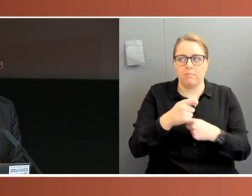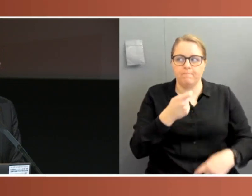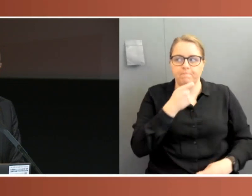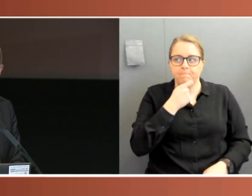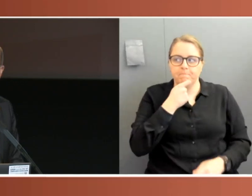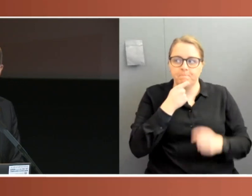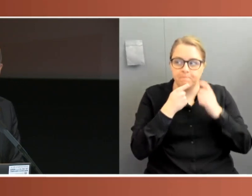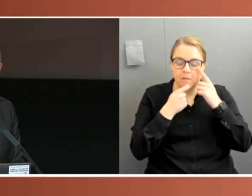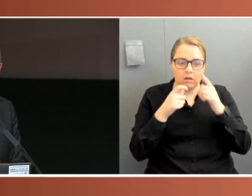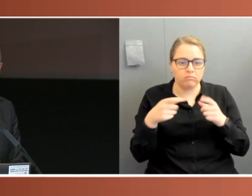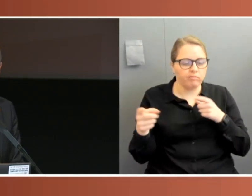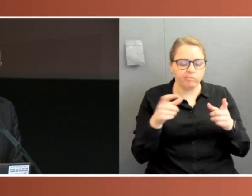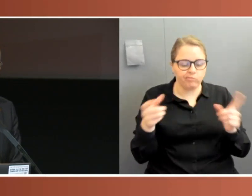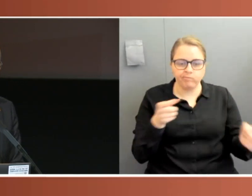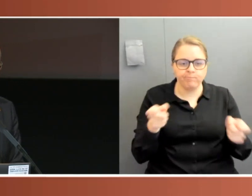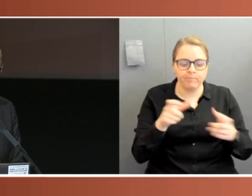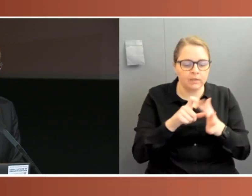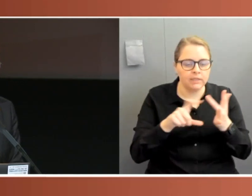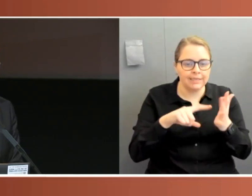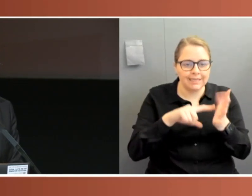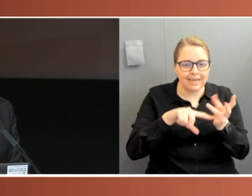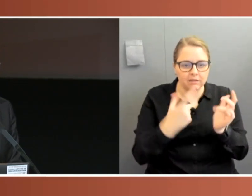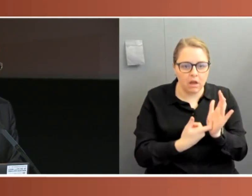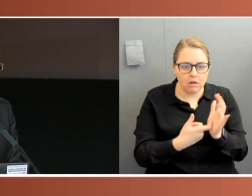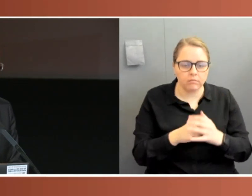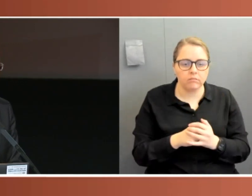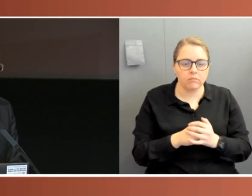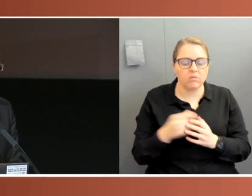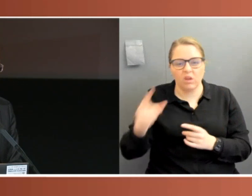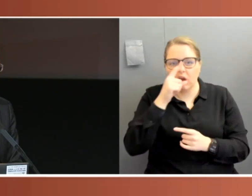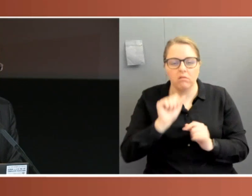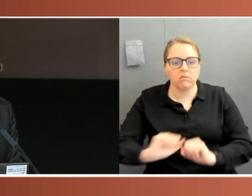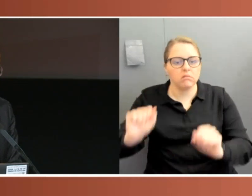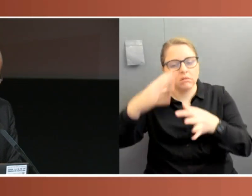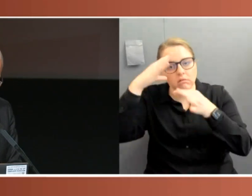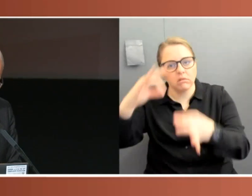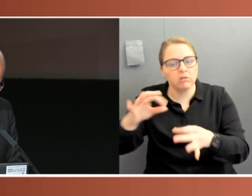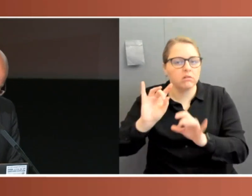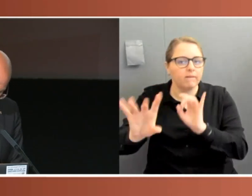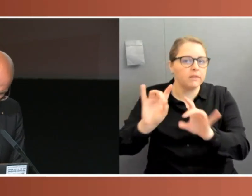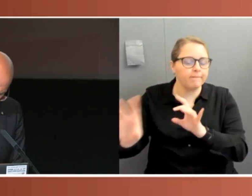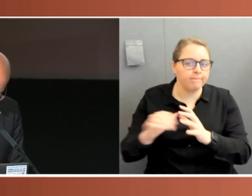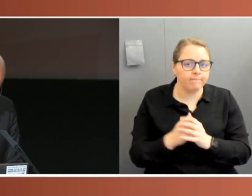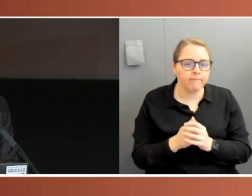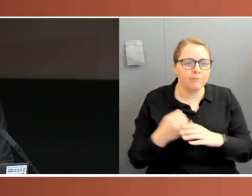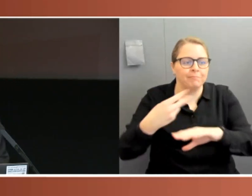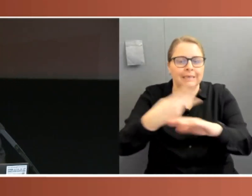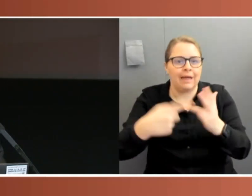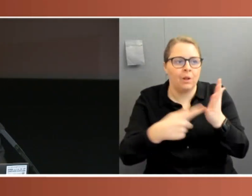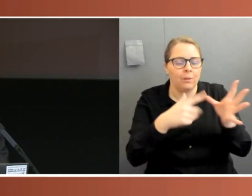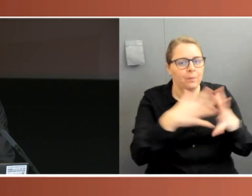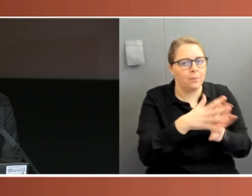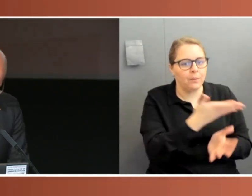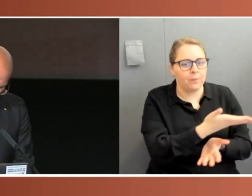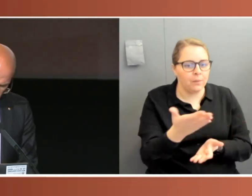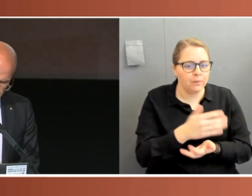ministers, the power to make these rules without disallowance and to override any other law. What more